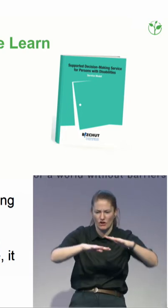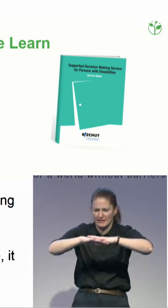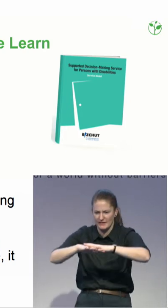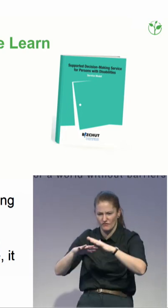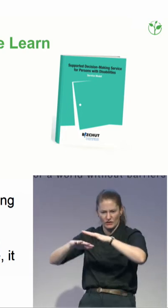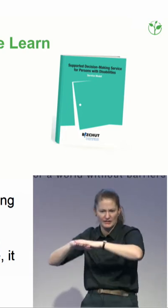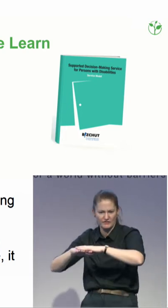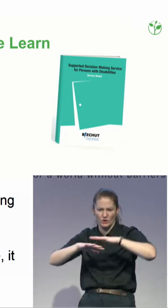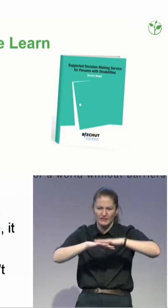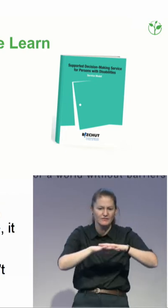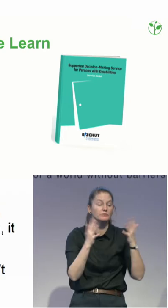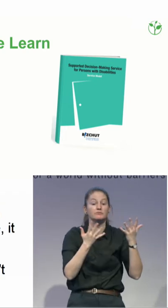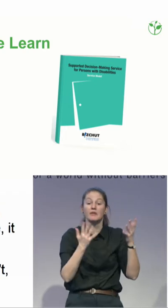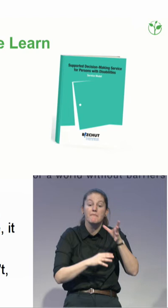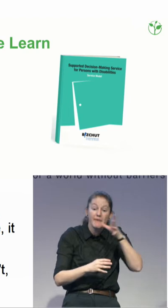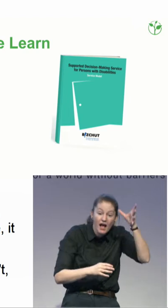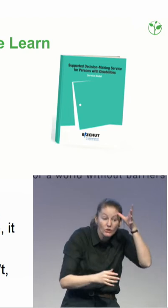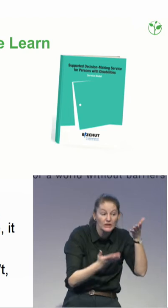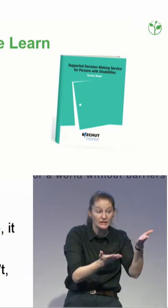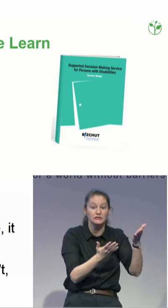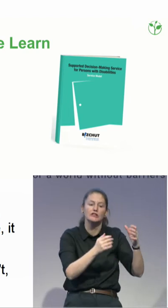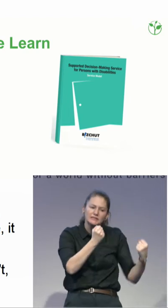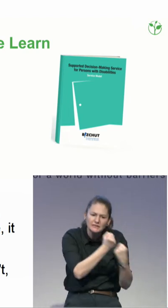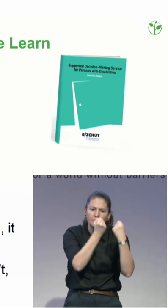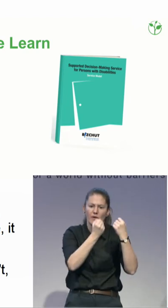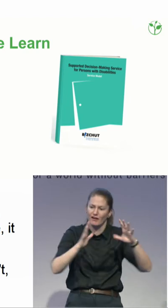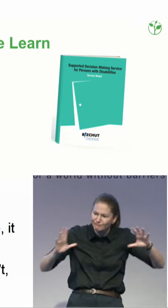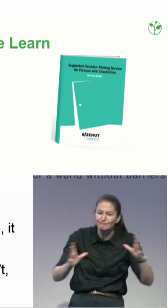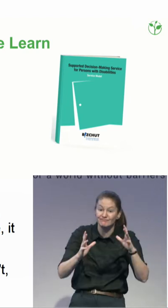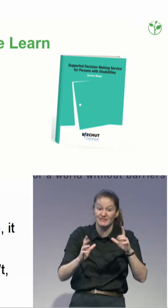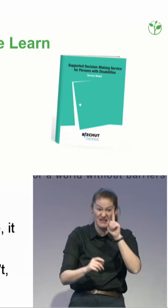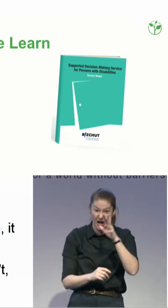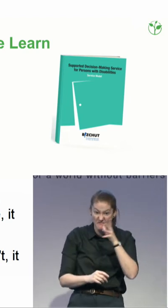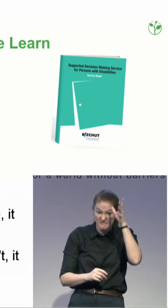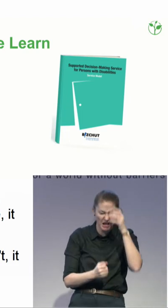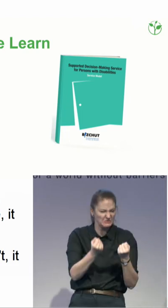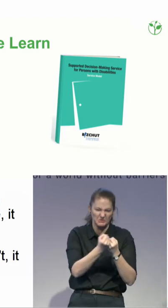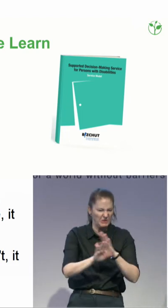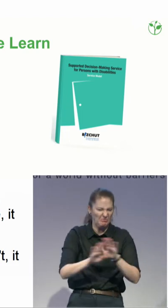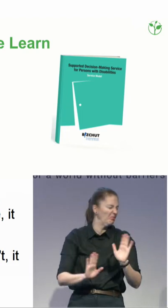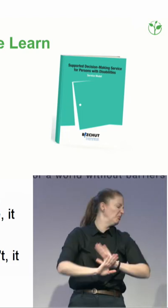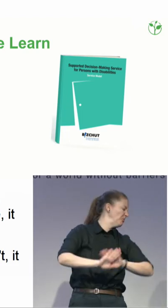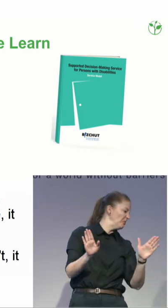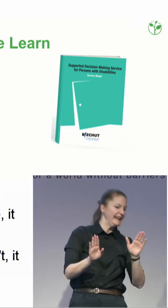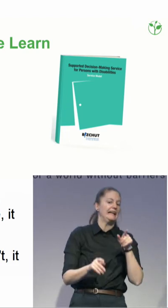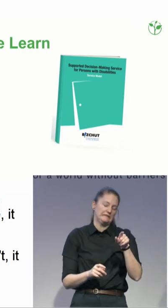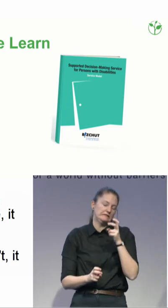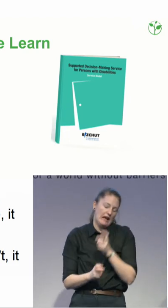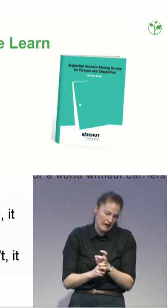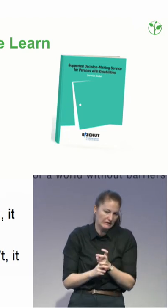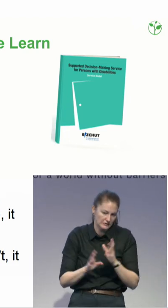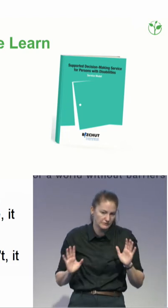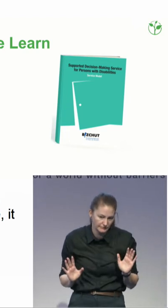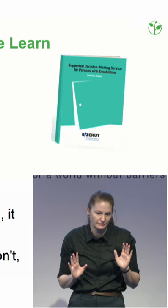complicated. What we found out is a lot of times the most difficult issues were not with the person with the disabilities